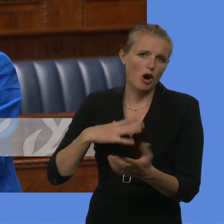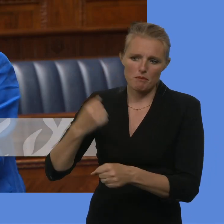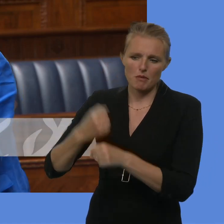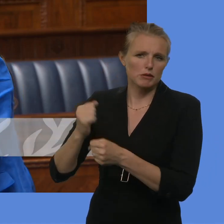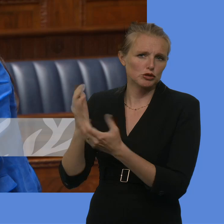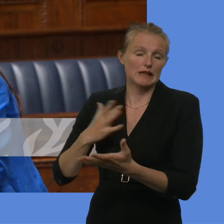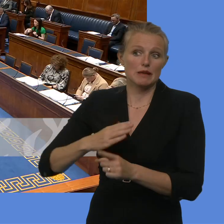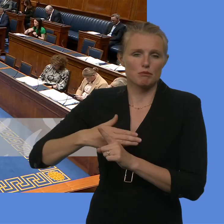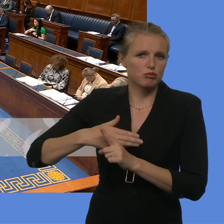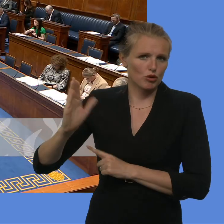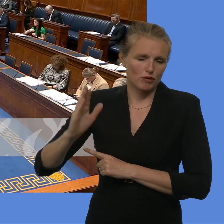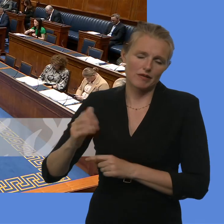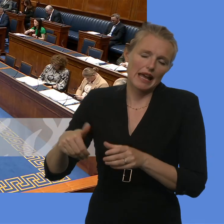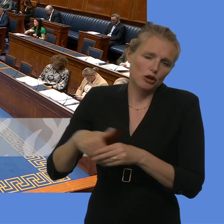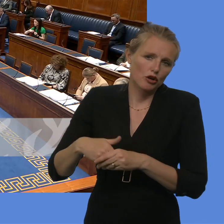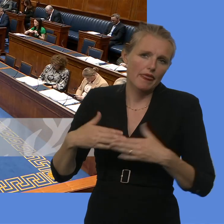the health sector.